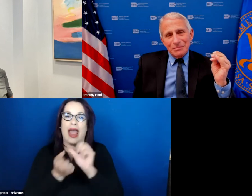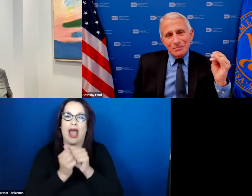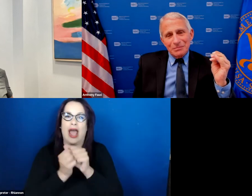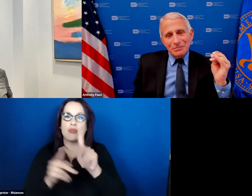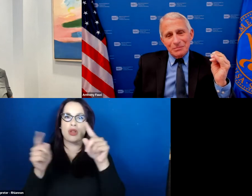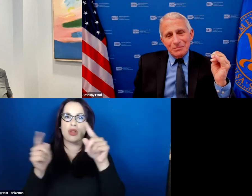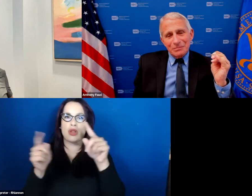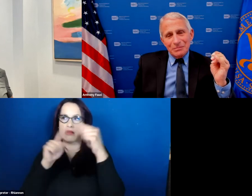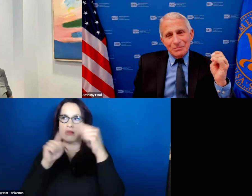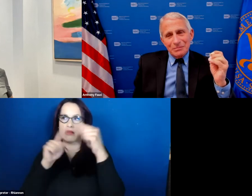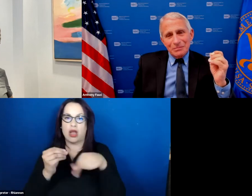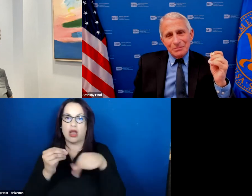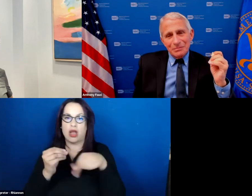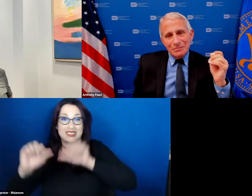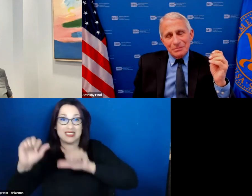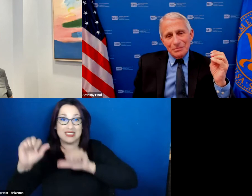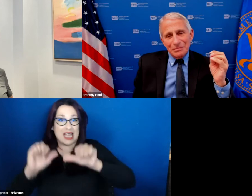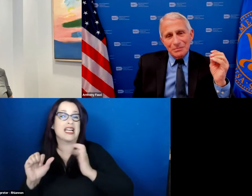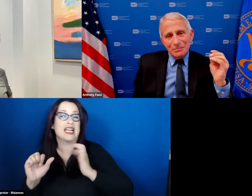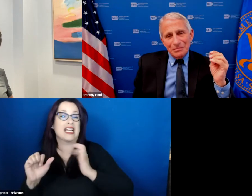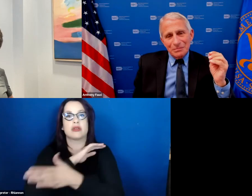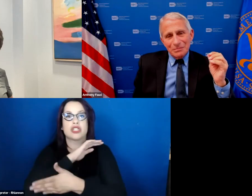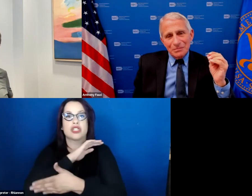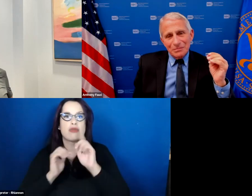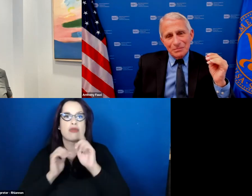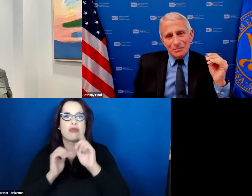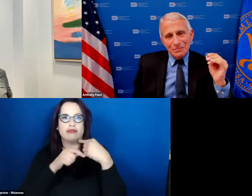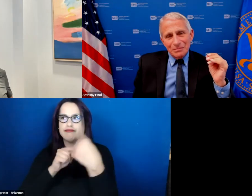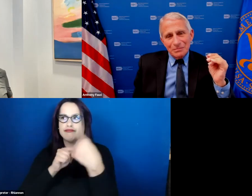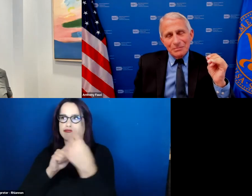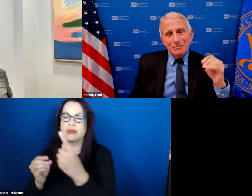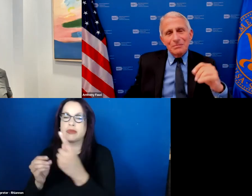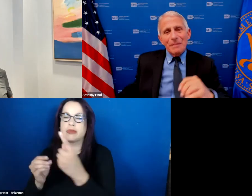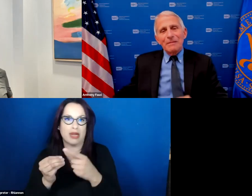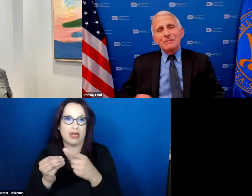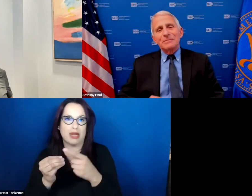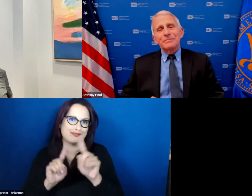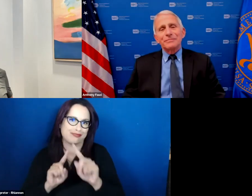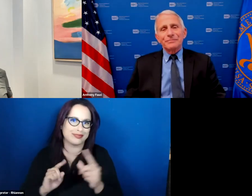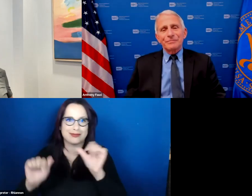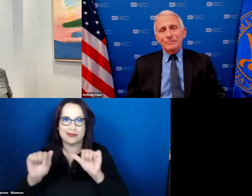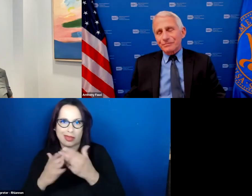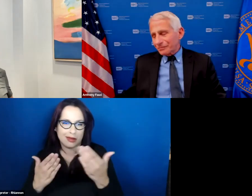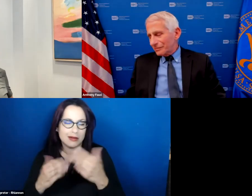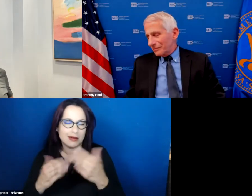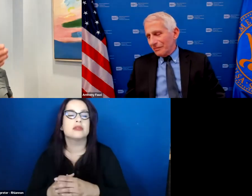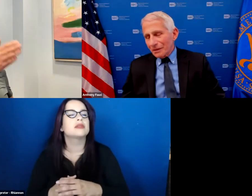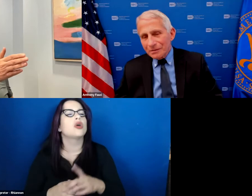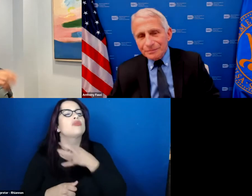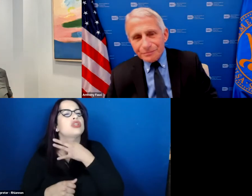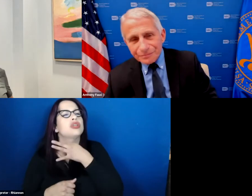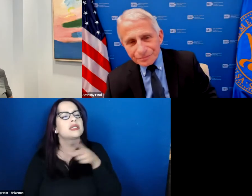country uh is in right now and I wonder if you think there are ways that we will walk back